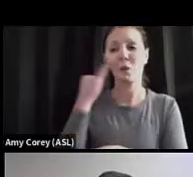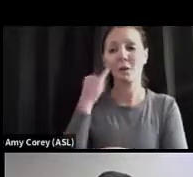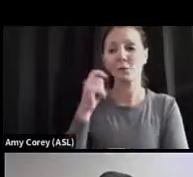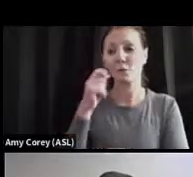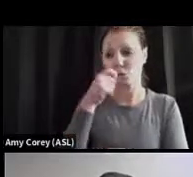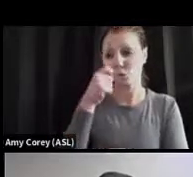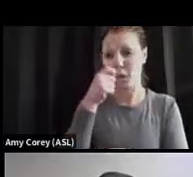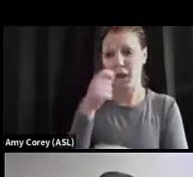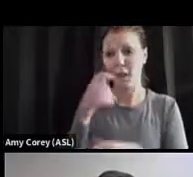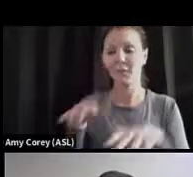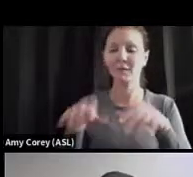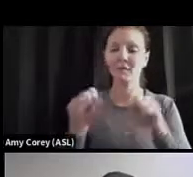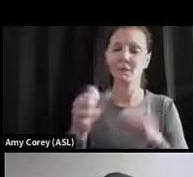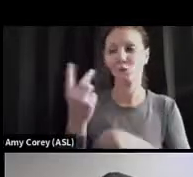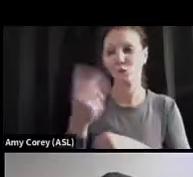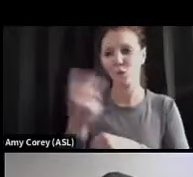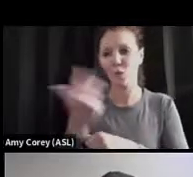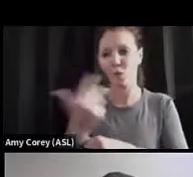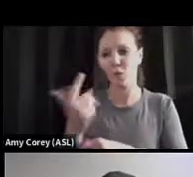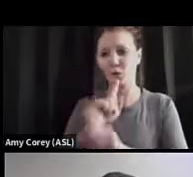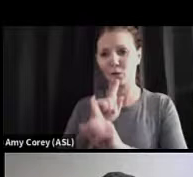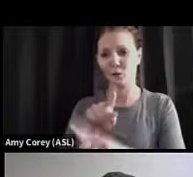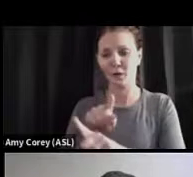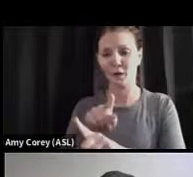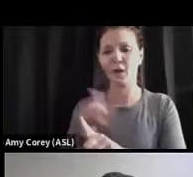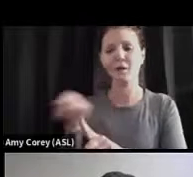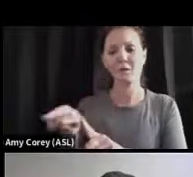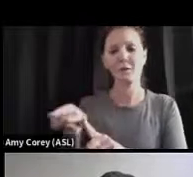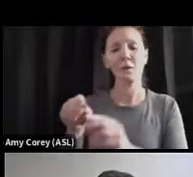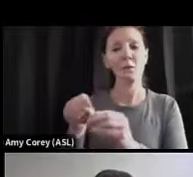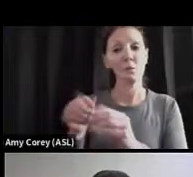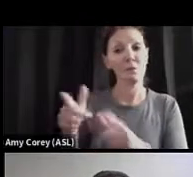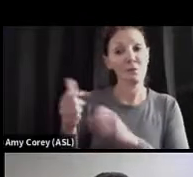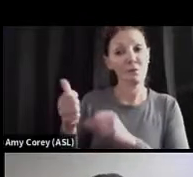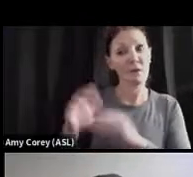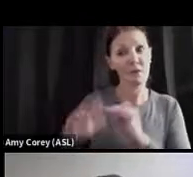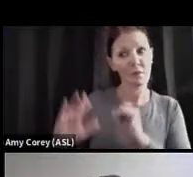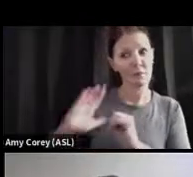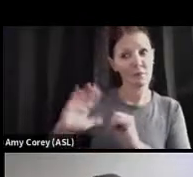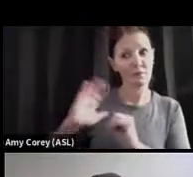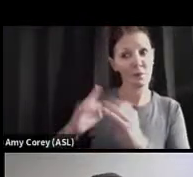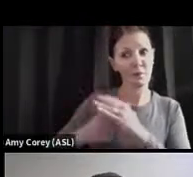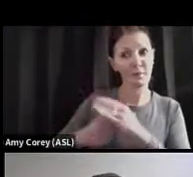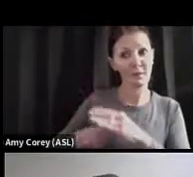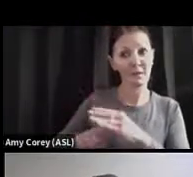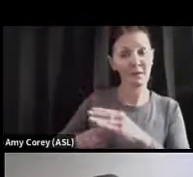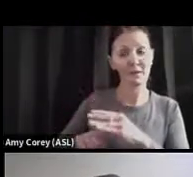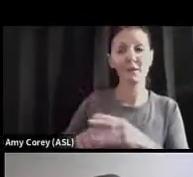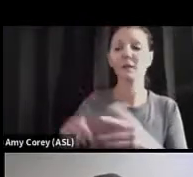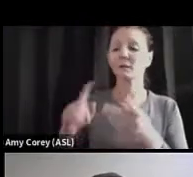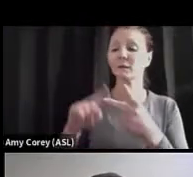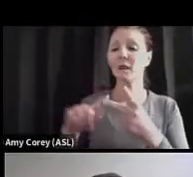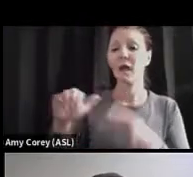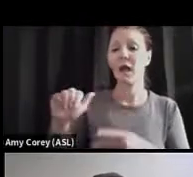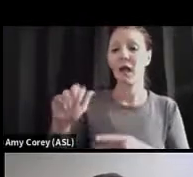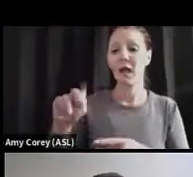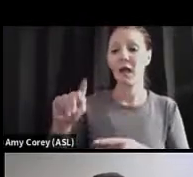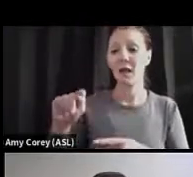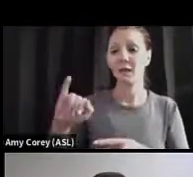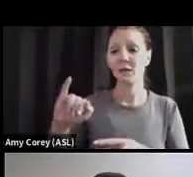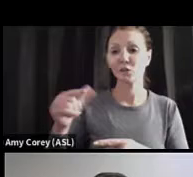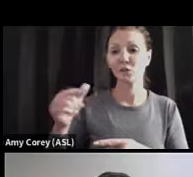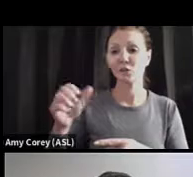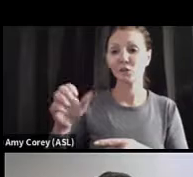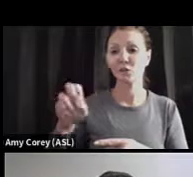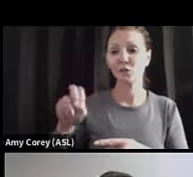three days to get the results back. Those are coming back faster than they used to. The antigen tests are the rapid tests and people may get